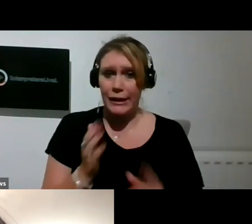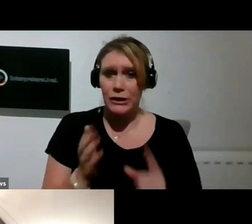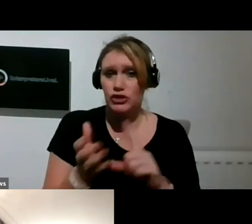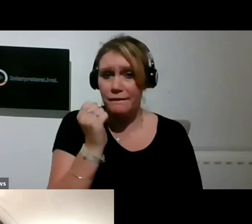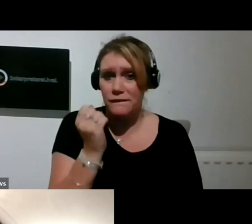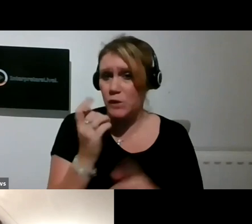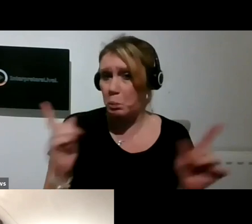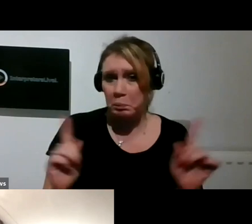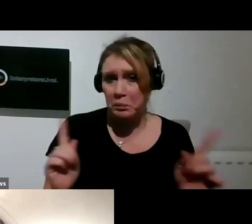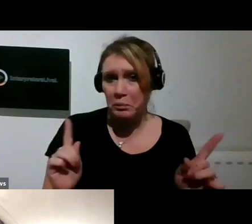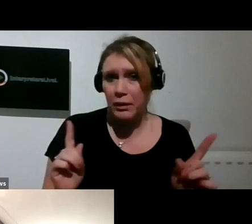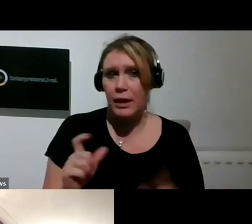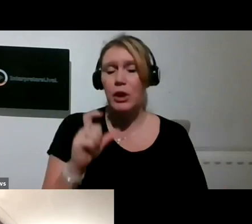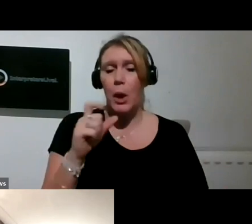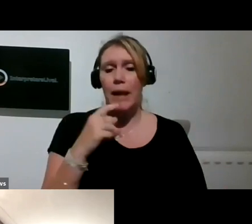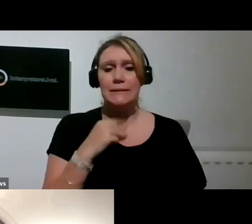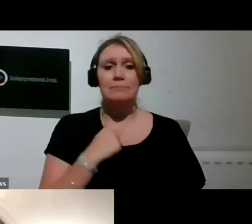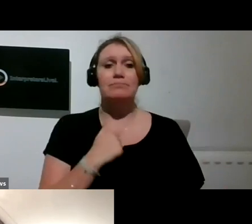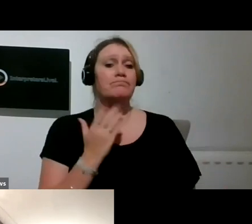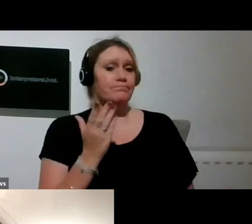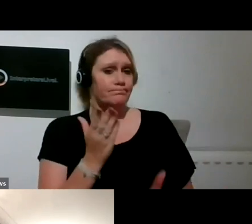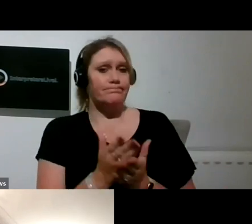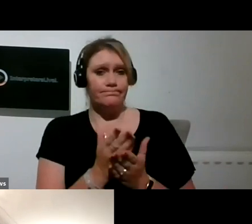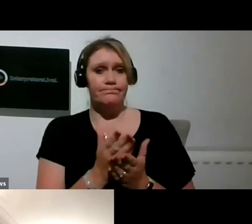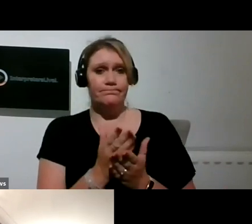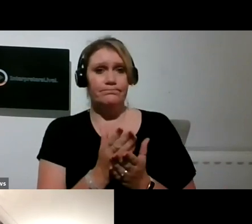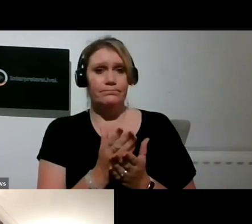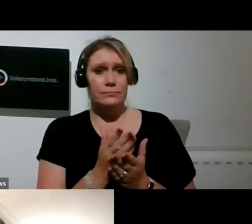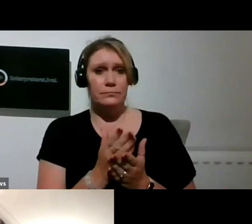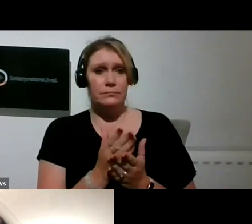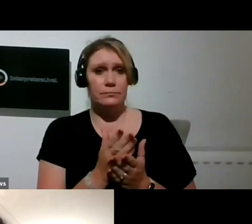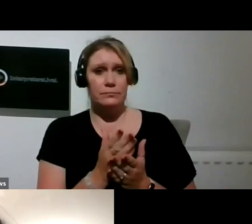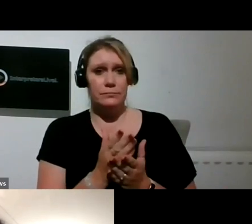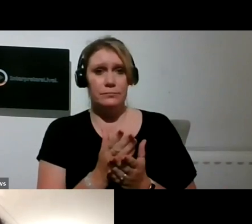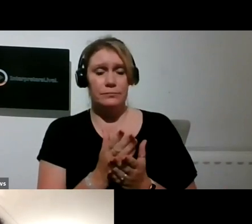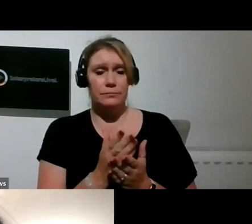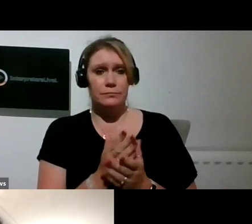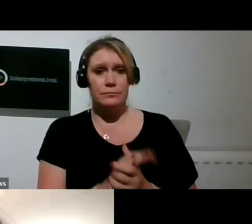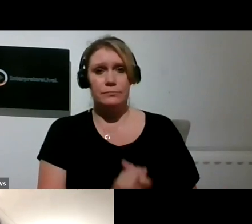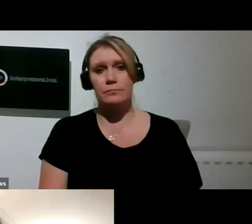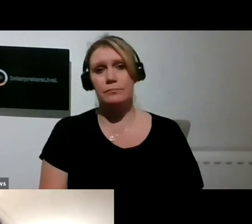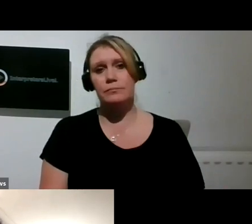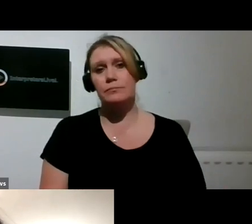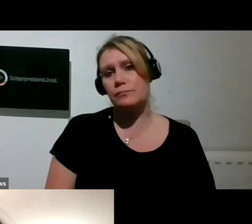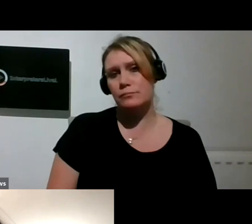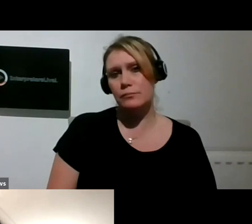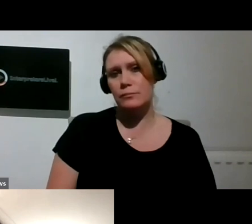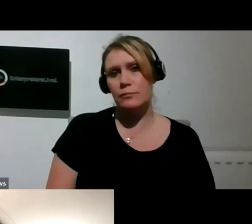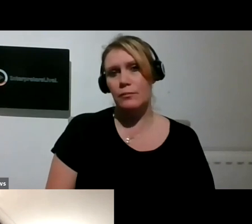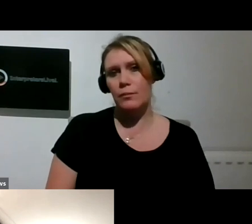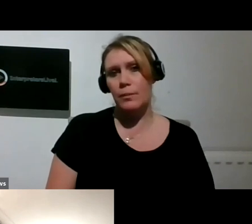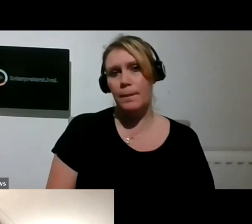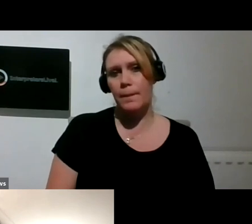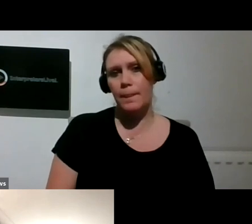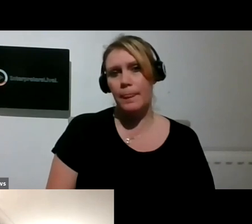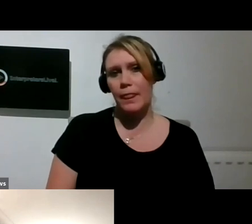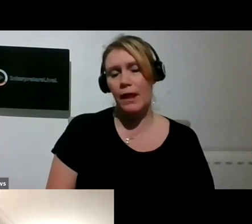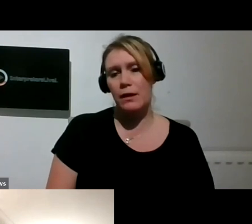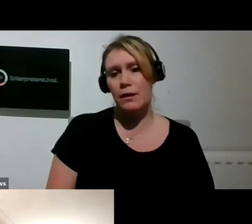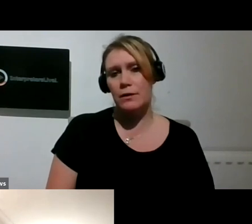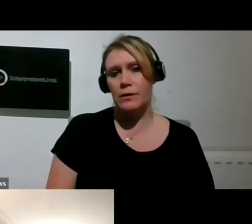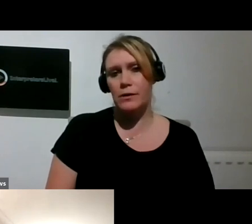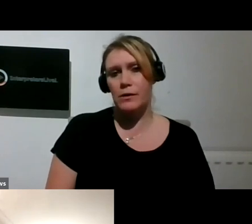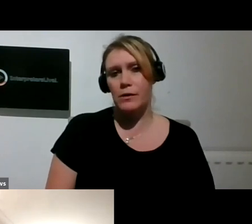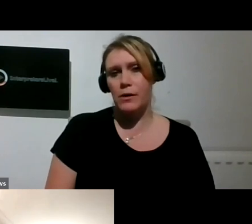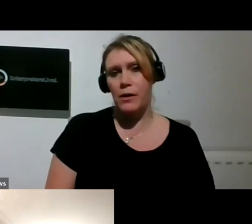Yeah, absolutely. Yeah. I mean, it's, it's, it's, it's very, you know, of